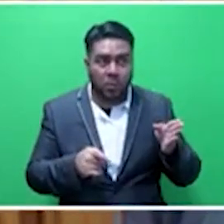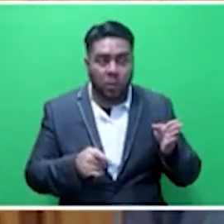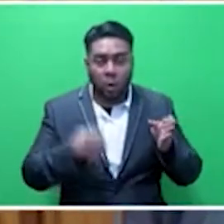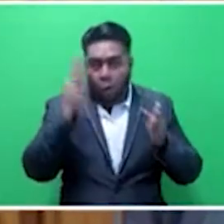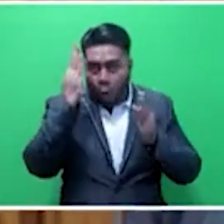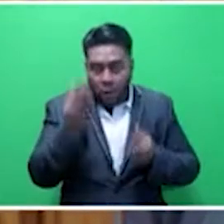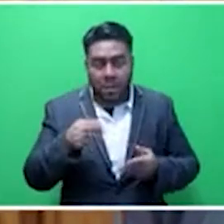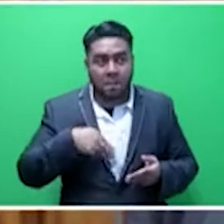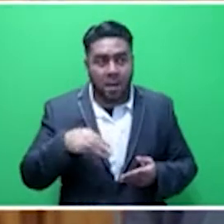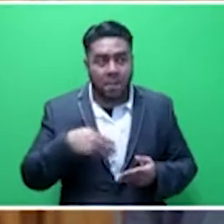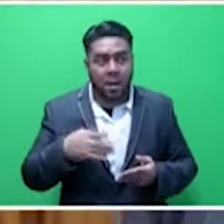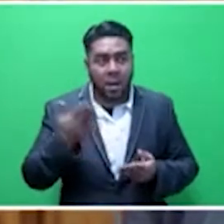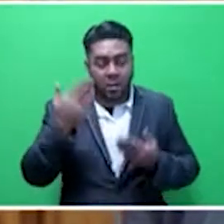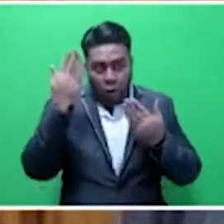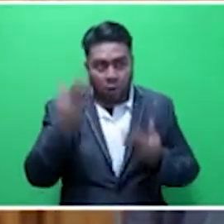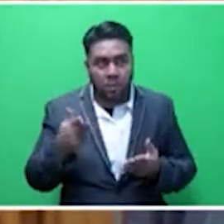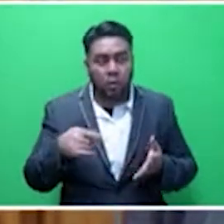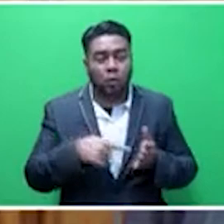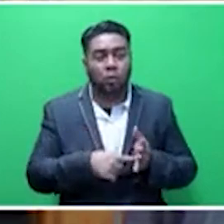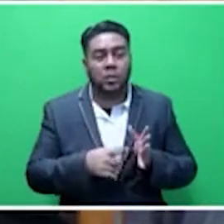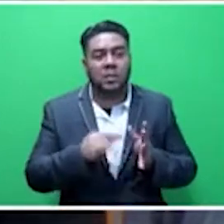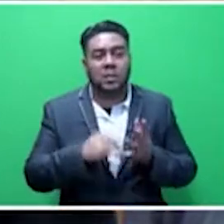the whip. Point of water, Honourable Speaker.